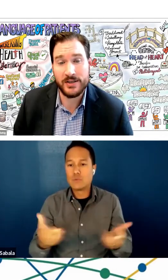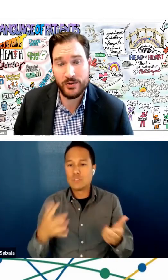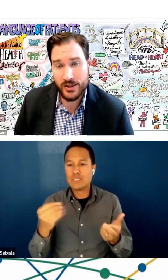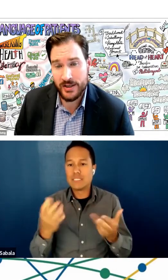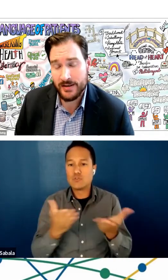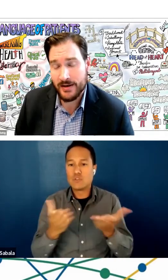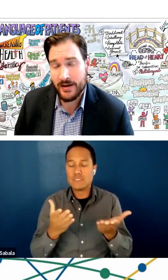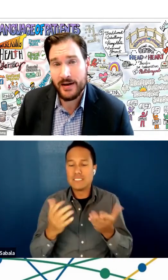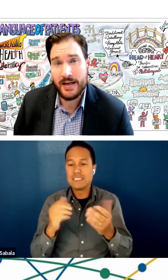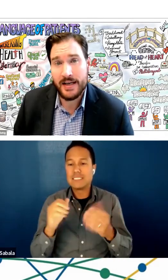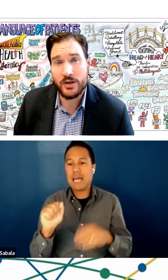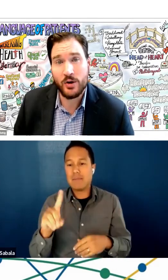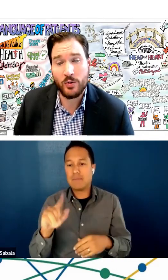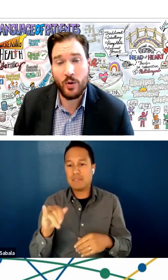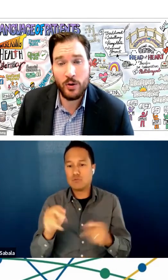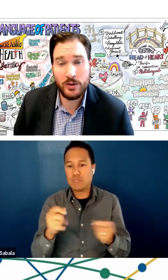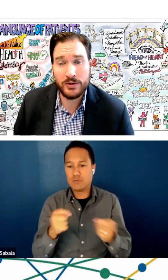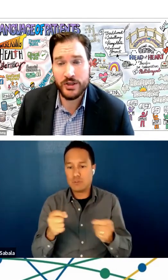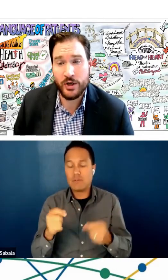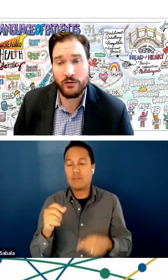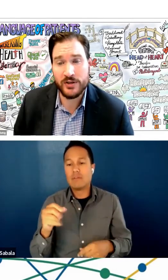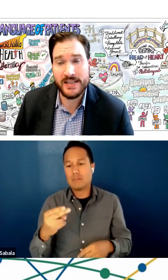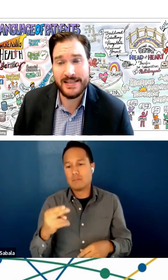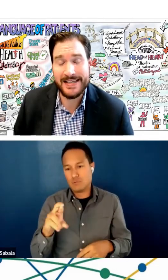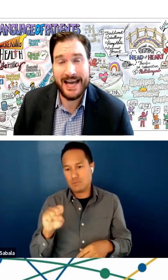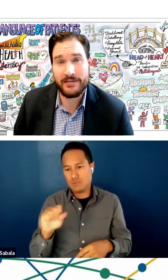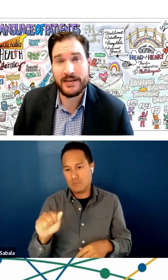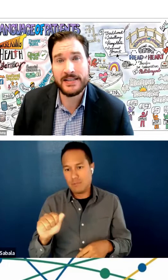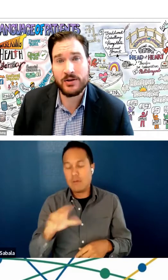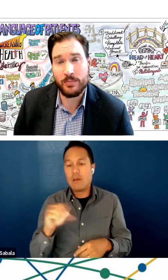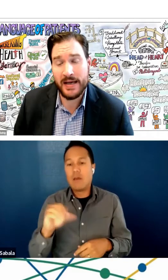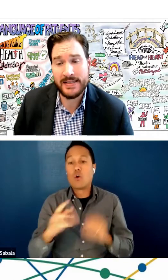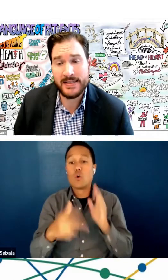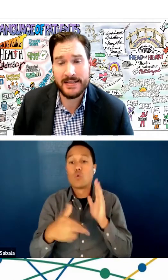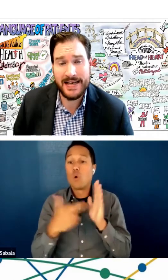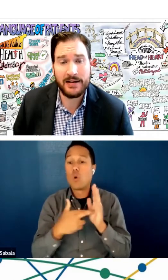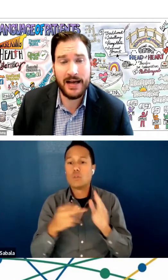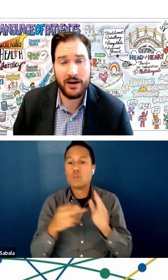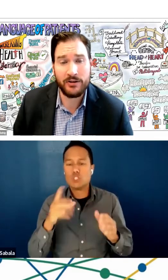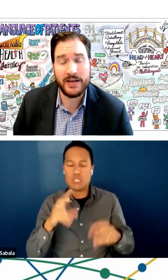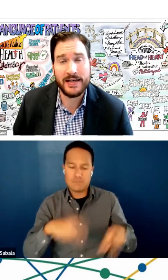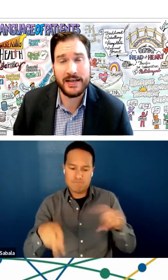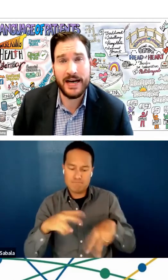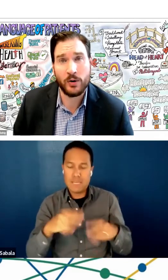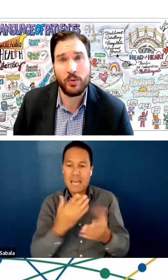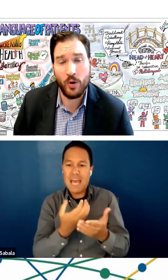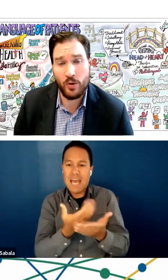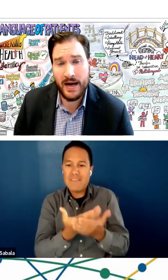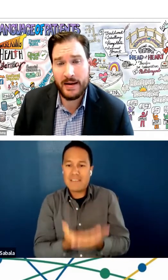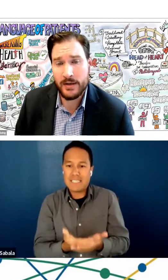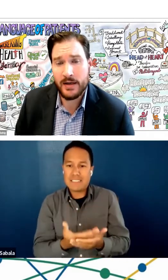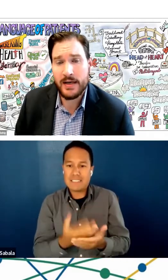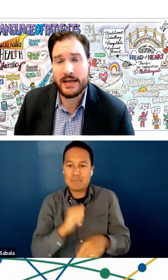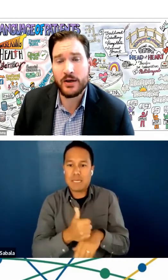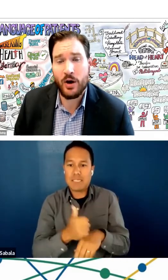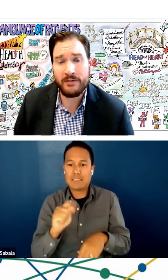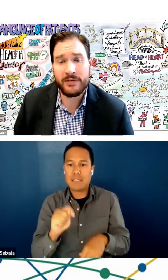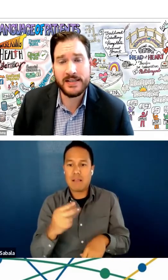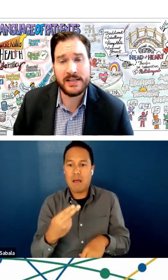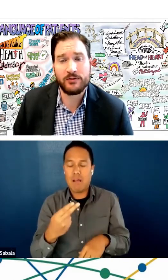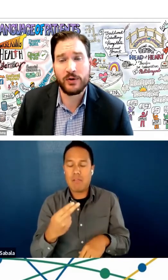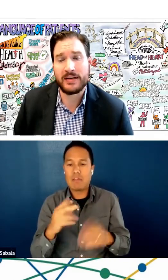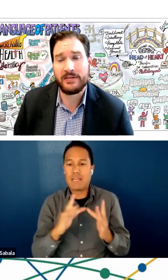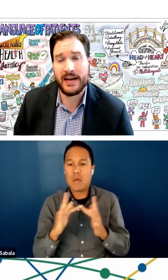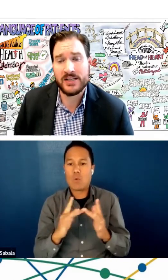Administration. In her role, she oversees the evidence-based telehealth network program in the